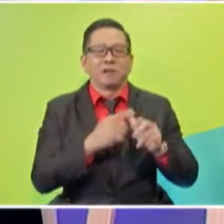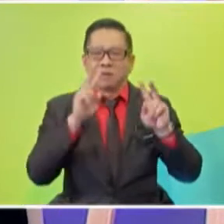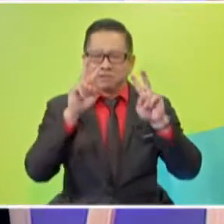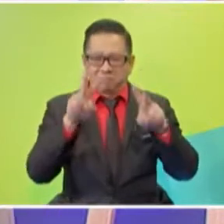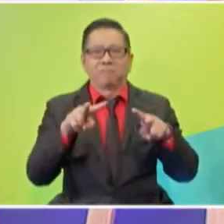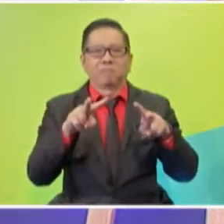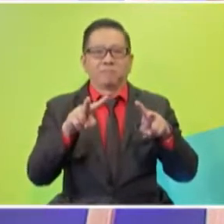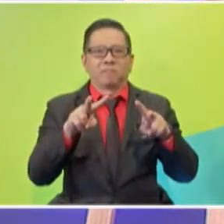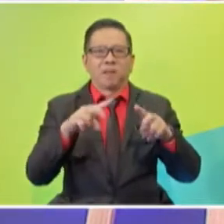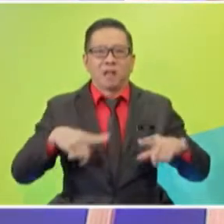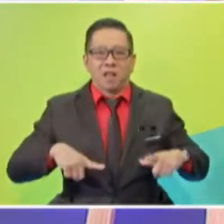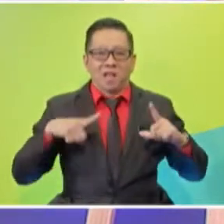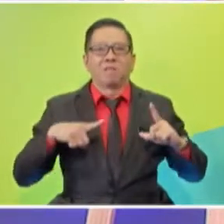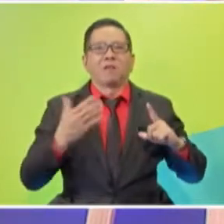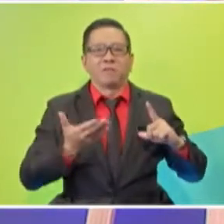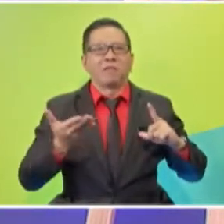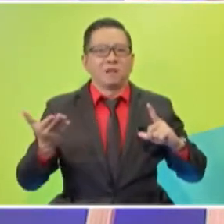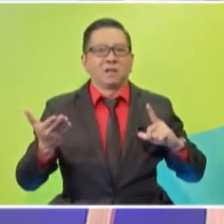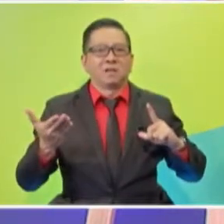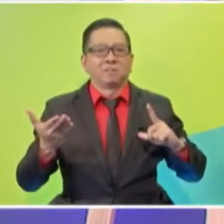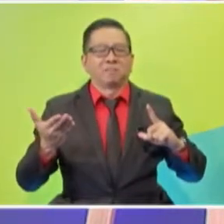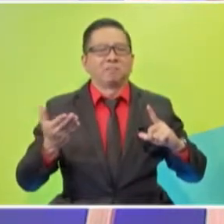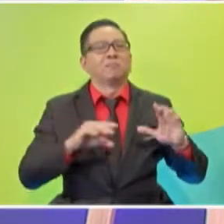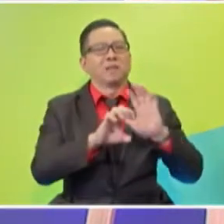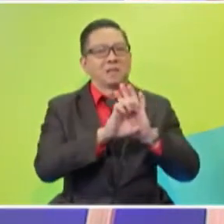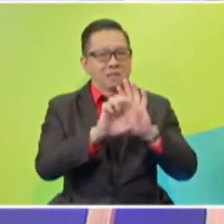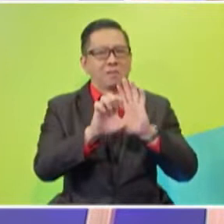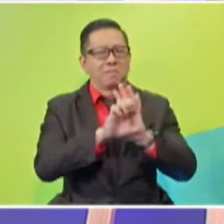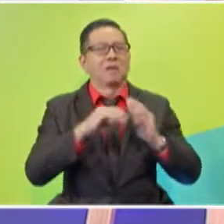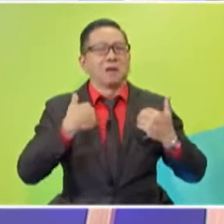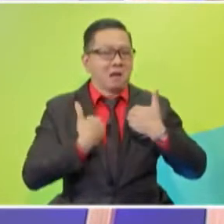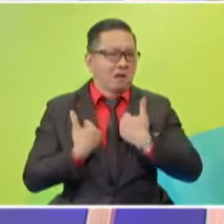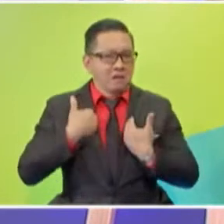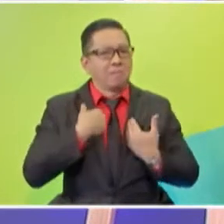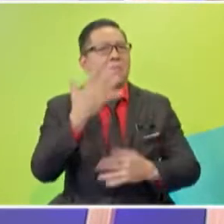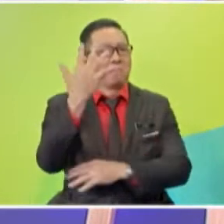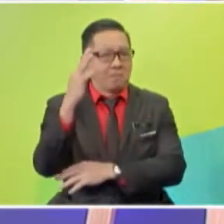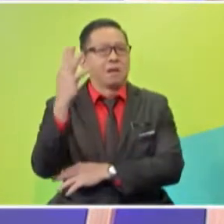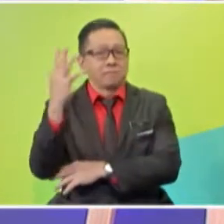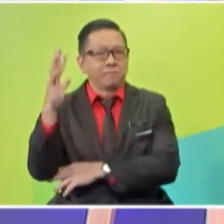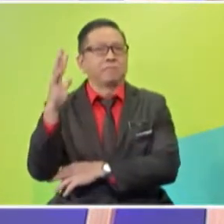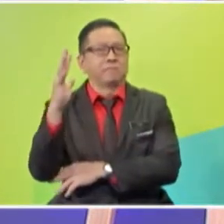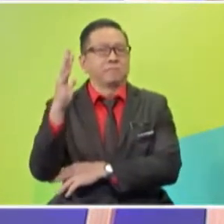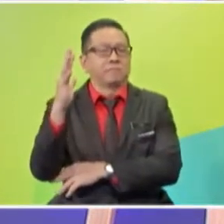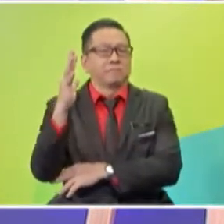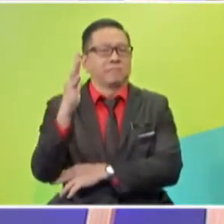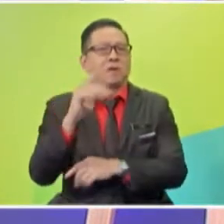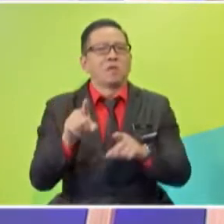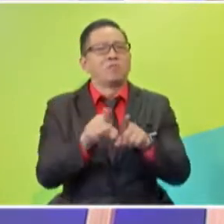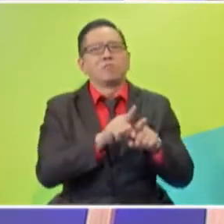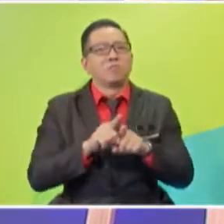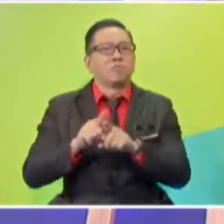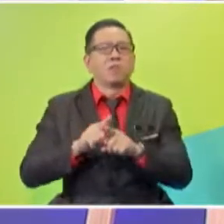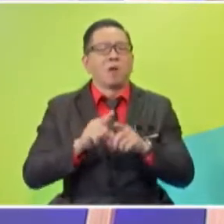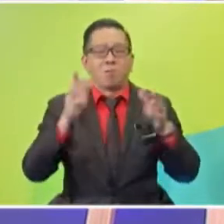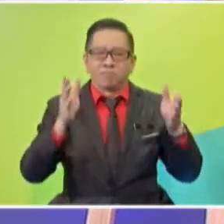see that living things means just we can say animals. We can see plants here, animals, plants, and of course,